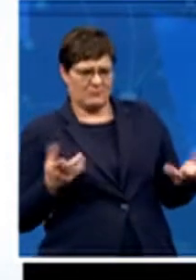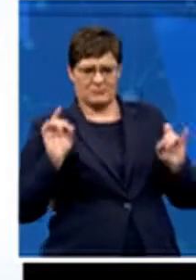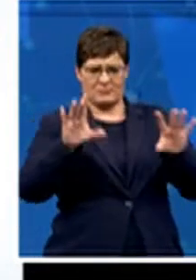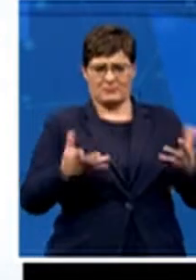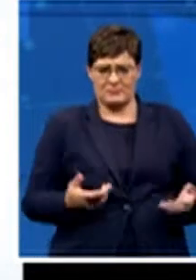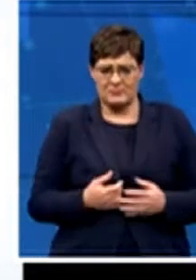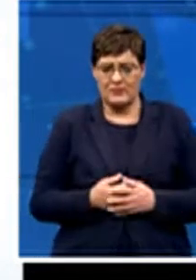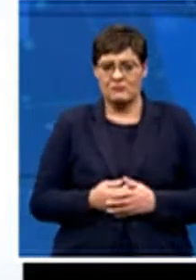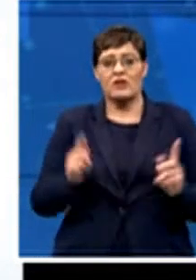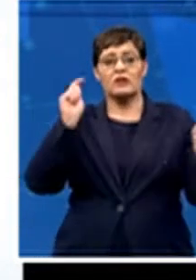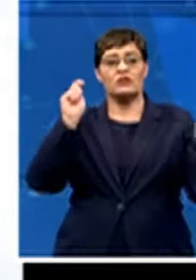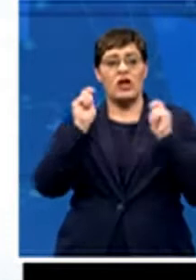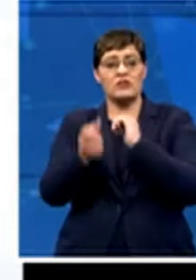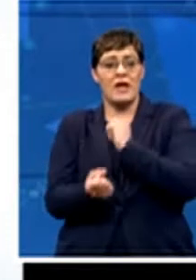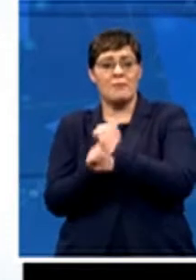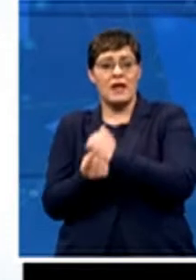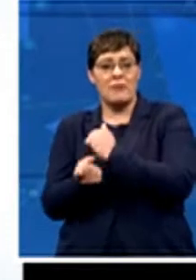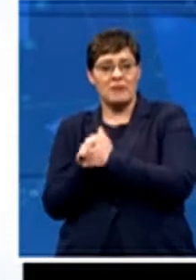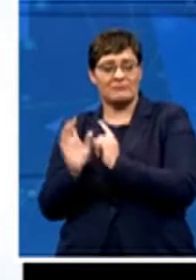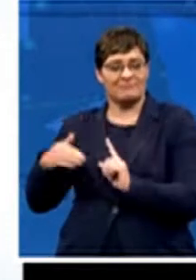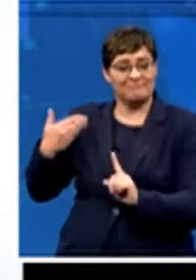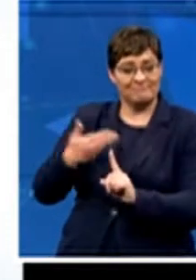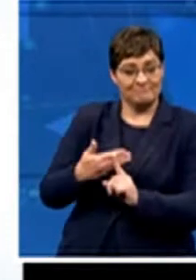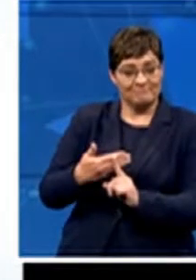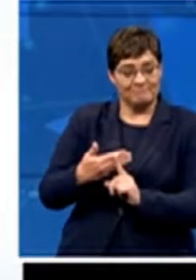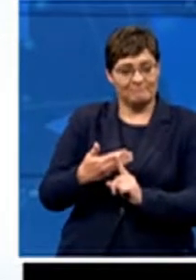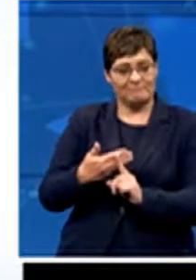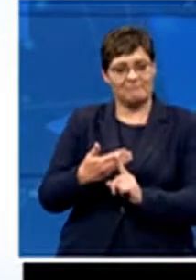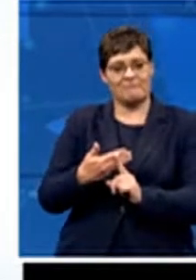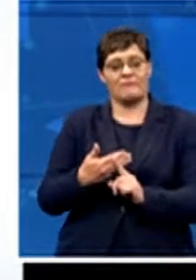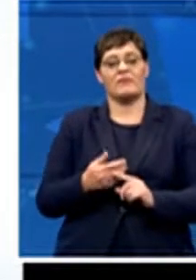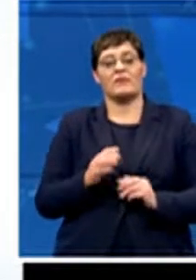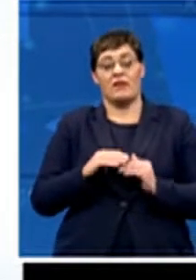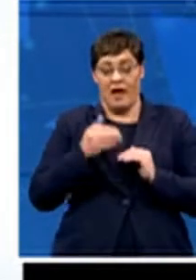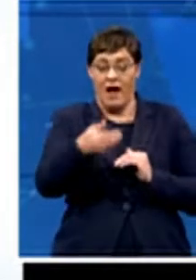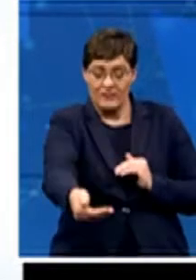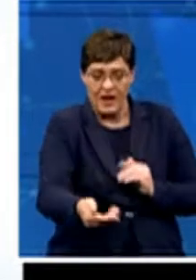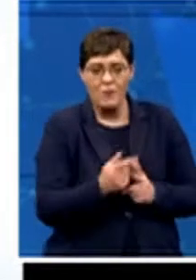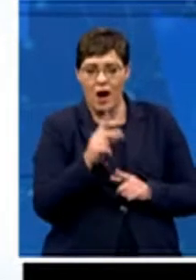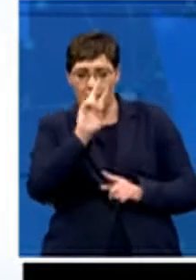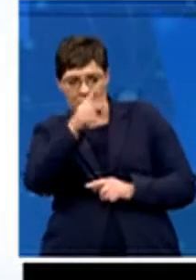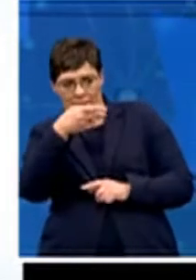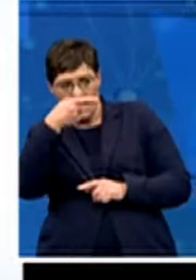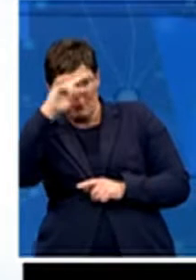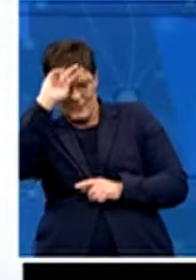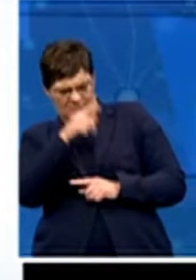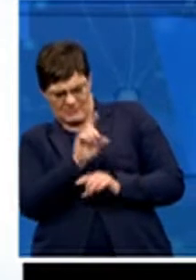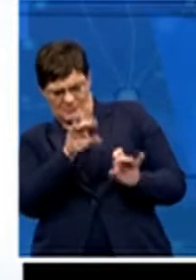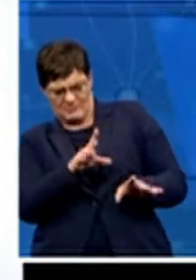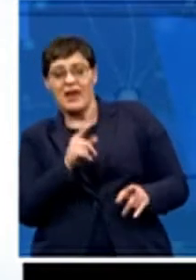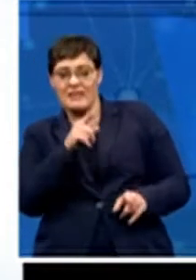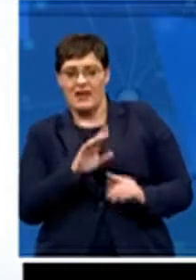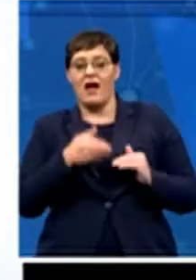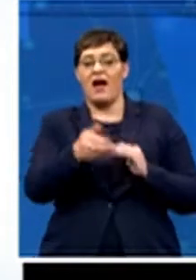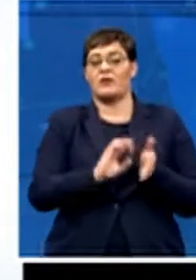subsequent to this because this is what the perceptions were of these players. At the senior level, the amateur